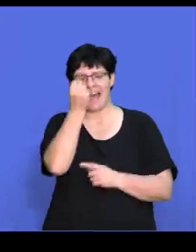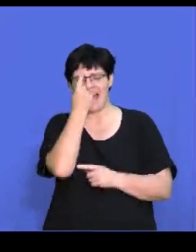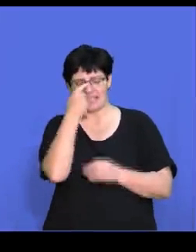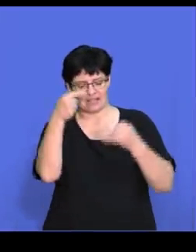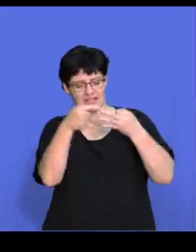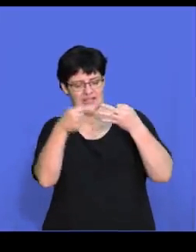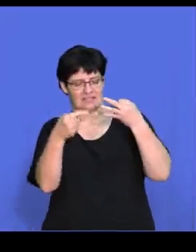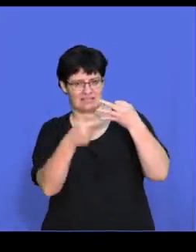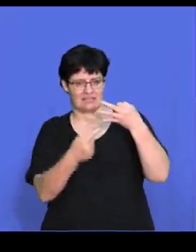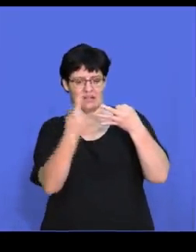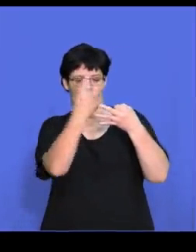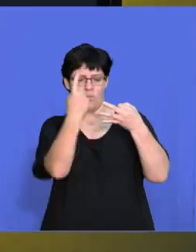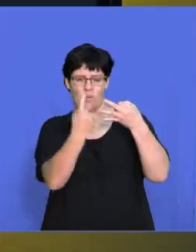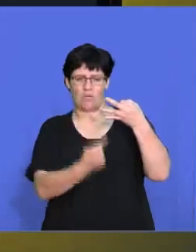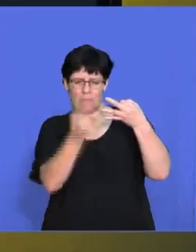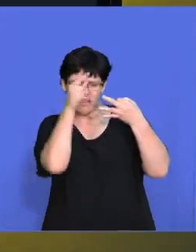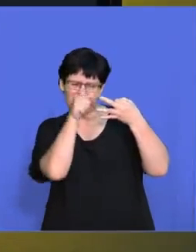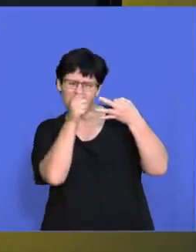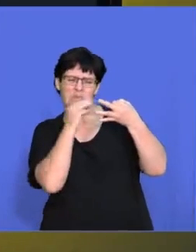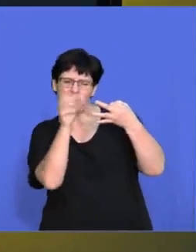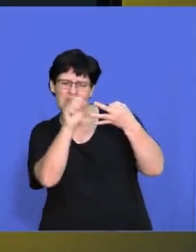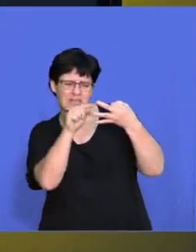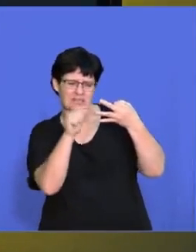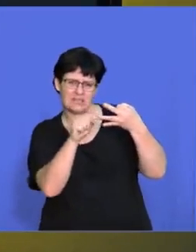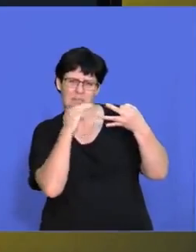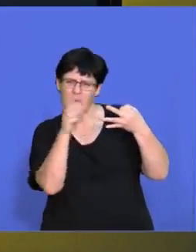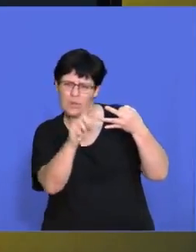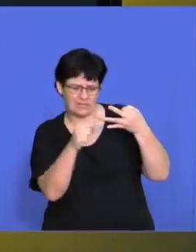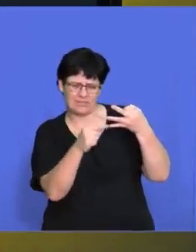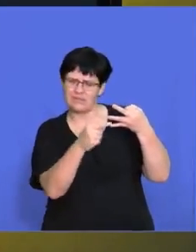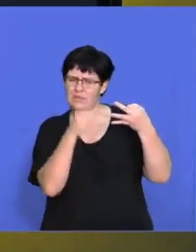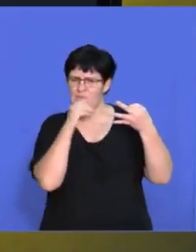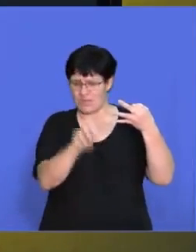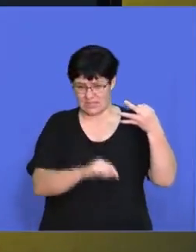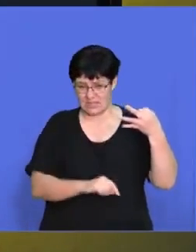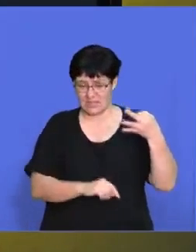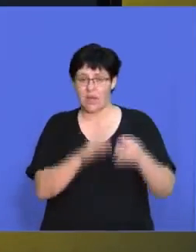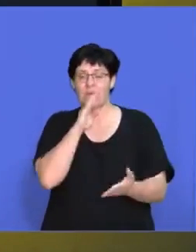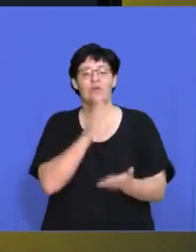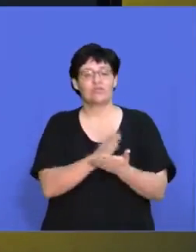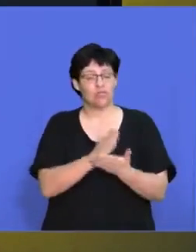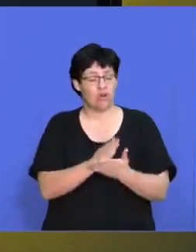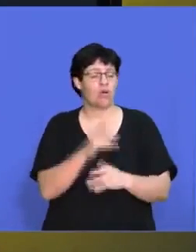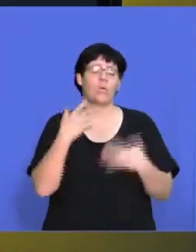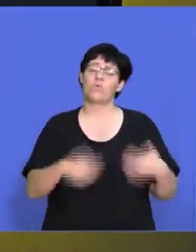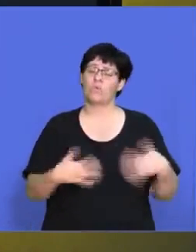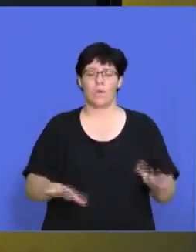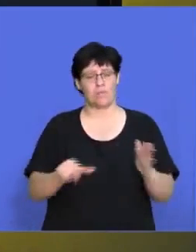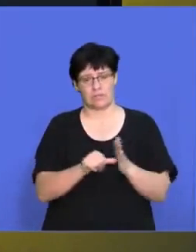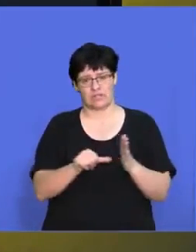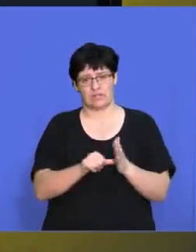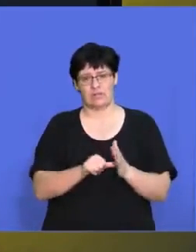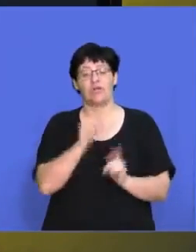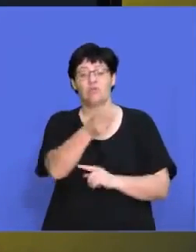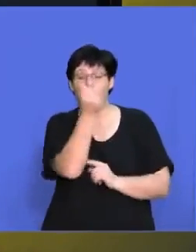you've got an understanding of the three different strategies that you can get and also make sure, and I can't emphasize